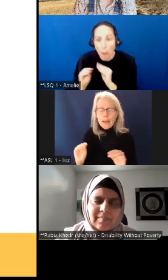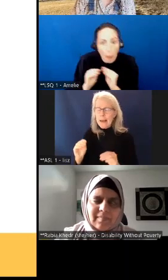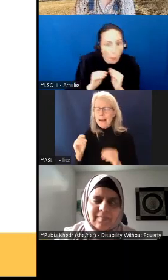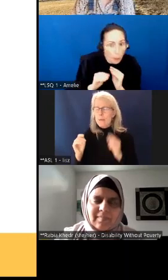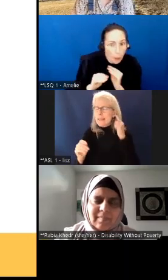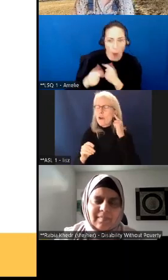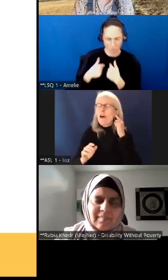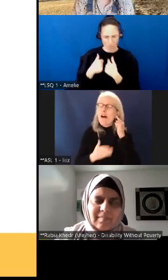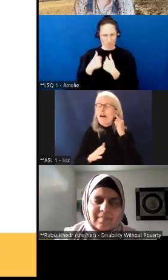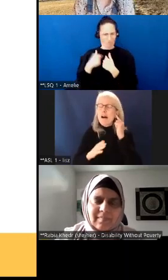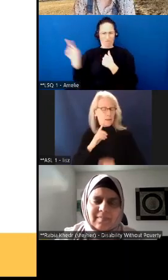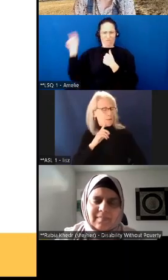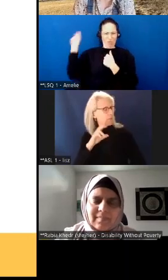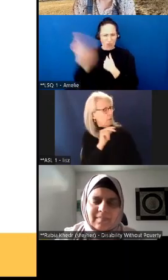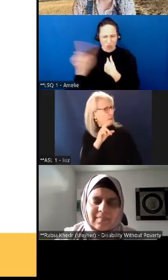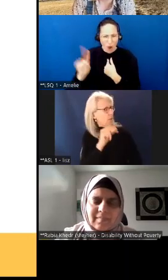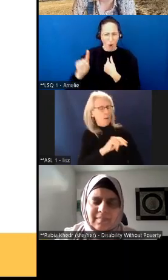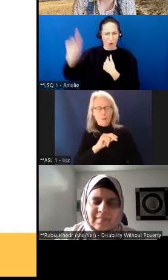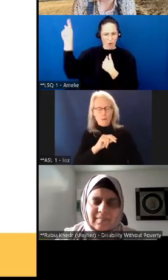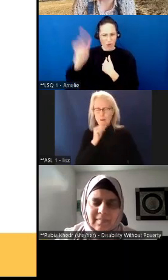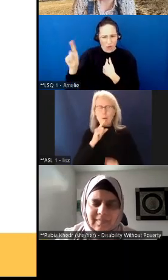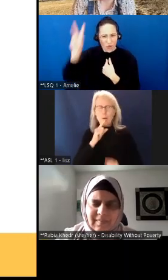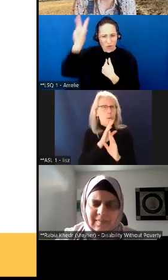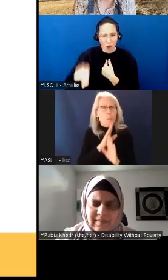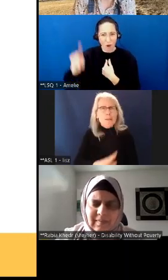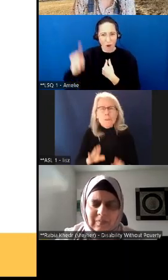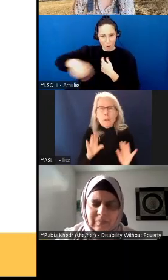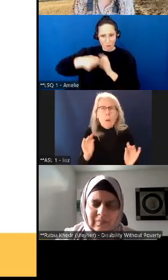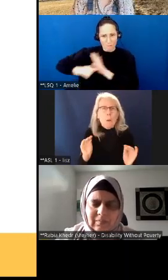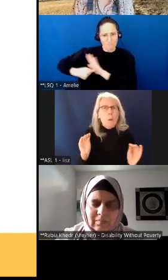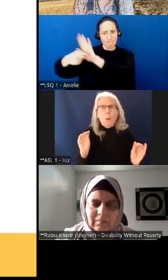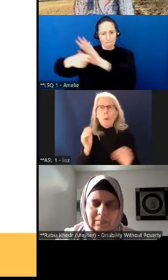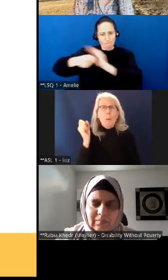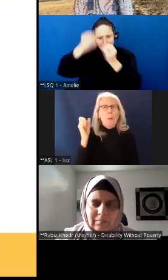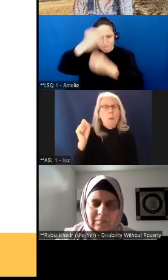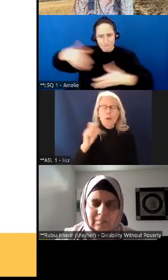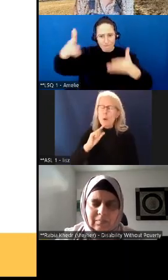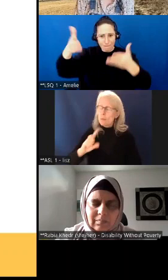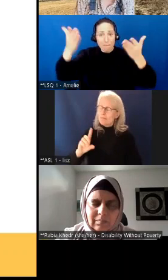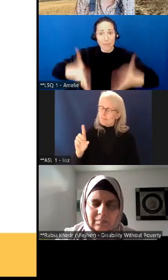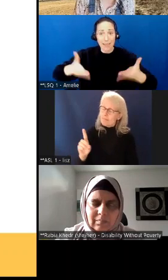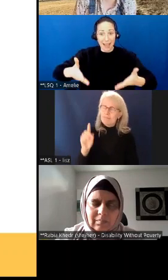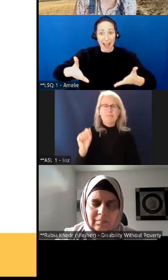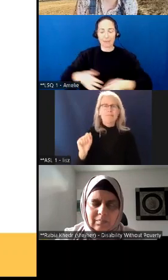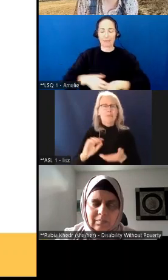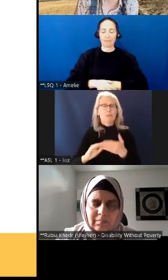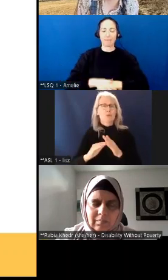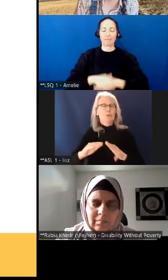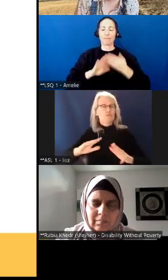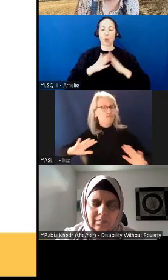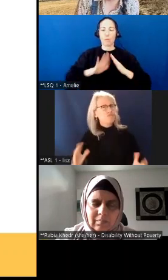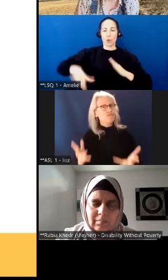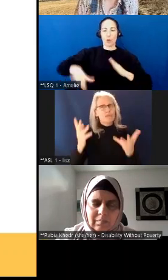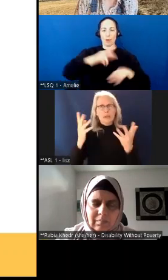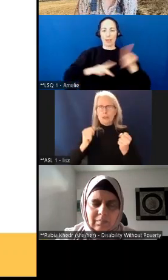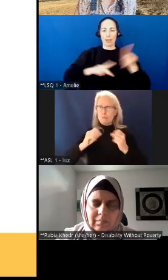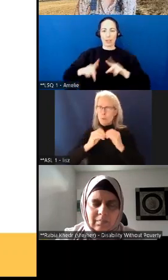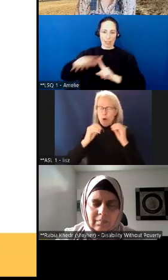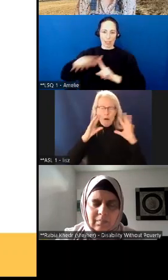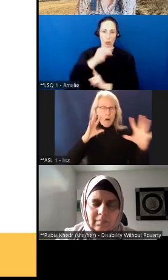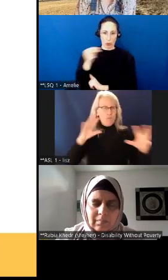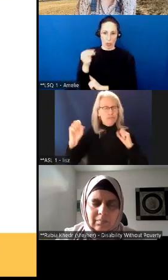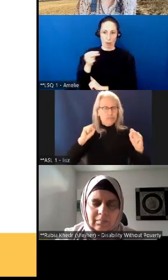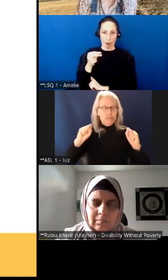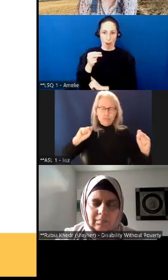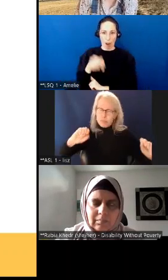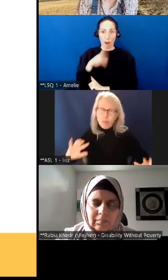doesn't. Right now, I think, in the disability community, talking about this revolution sounds like a roar. It's an